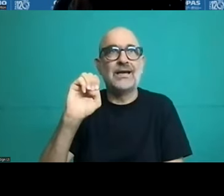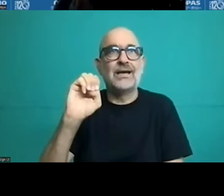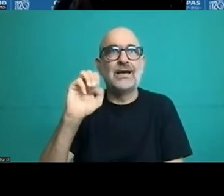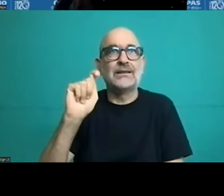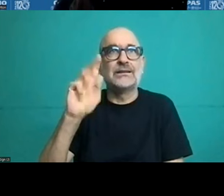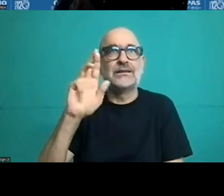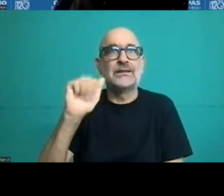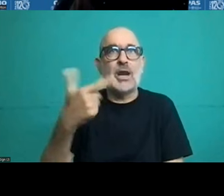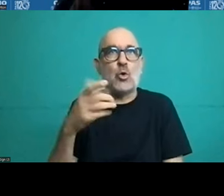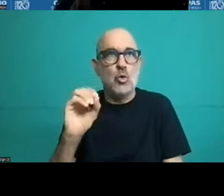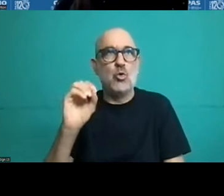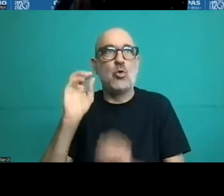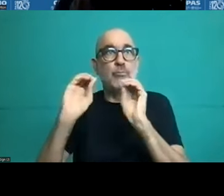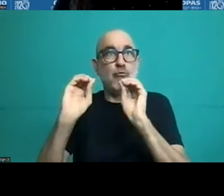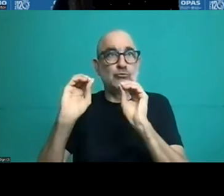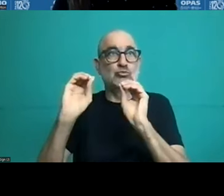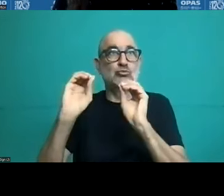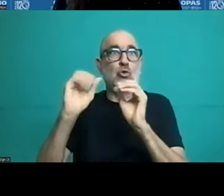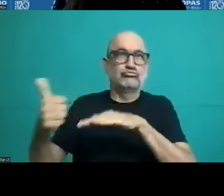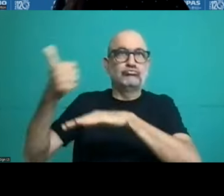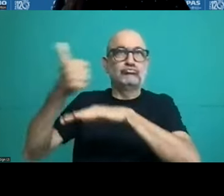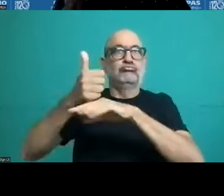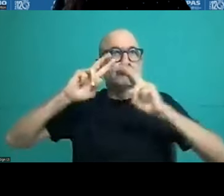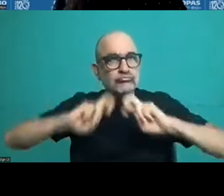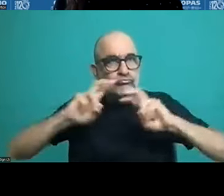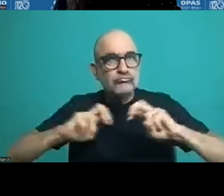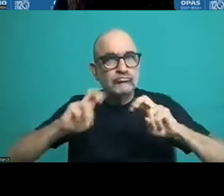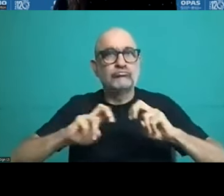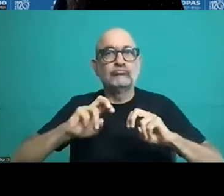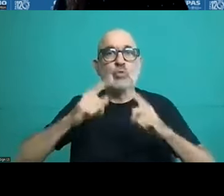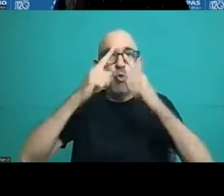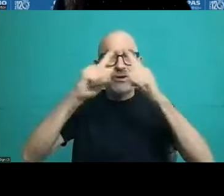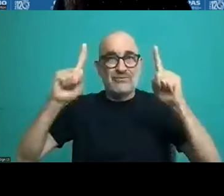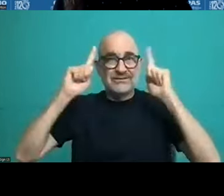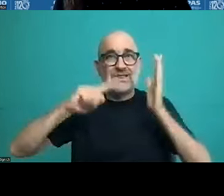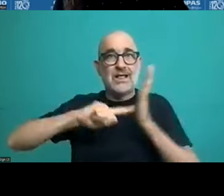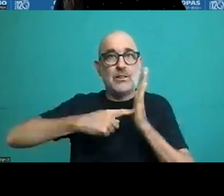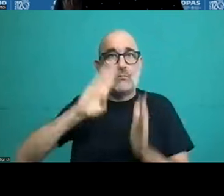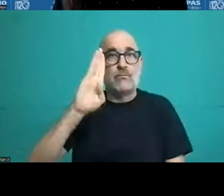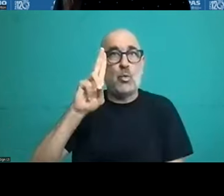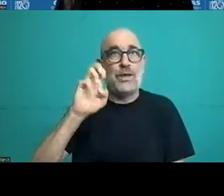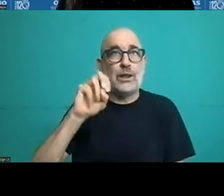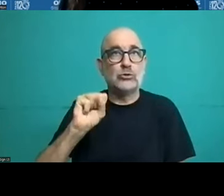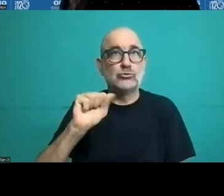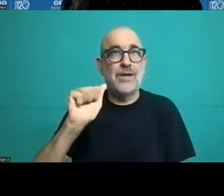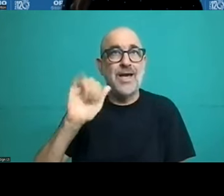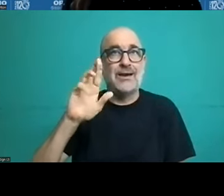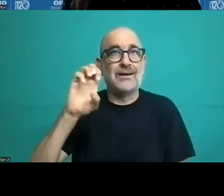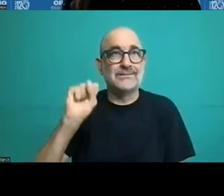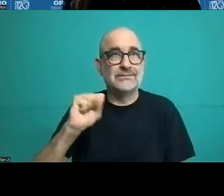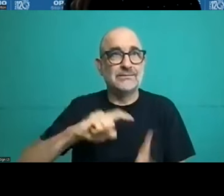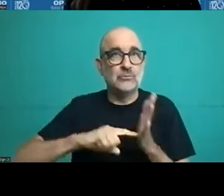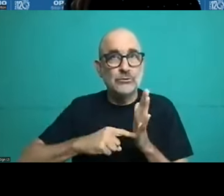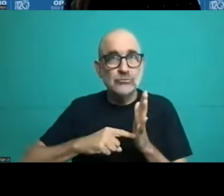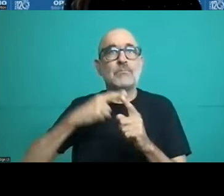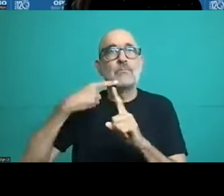Dr. Citrangela. Can you hear me well? Yes, perfectly well. Thank you very much. Thank you very much, Natalia and Pablo, for the